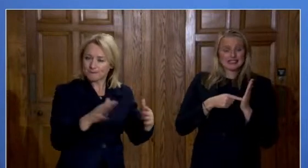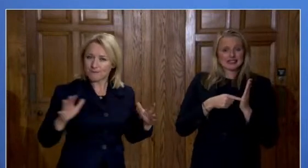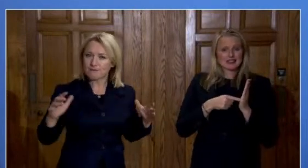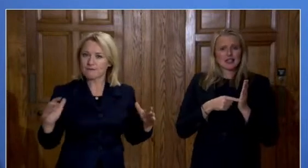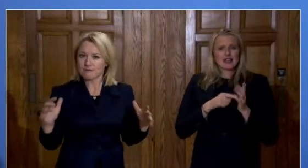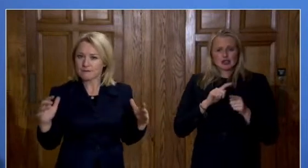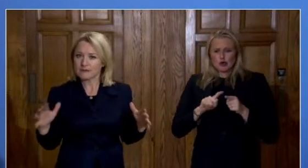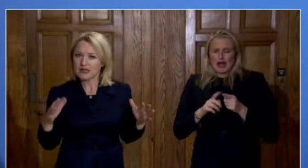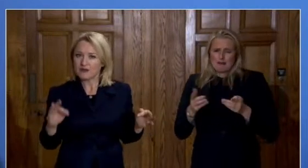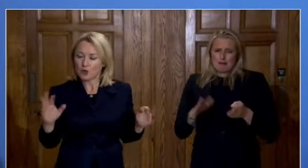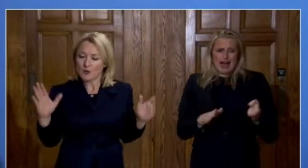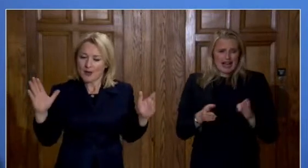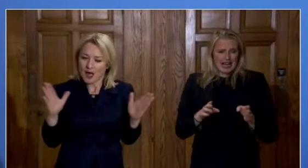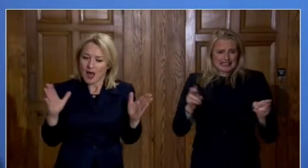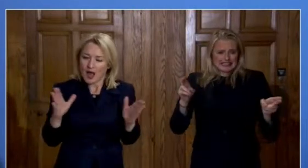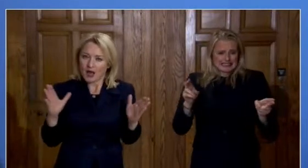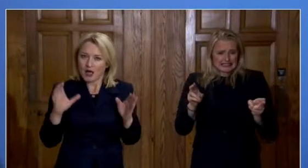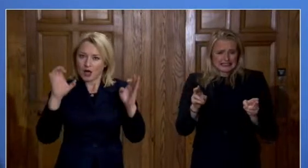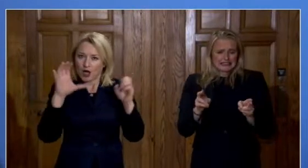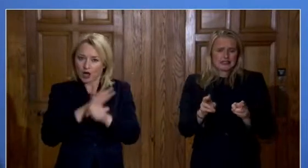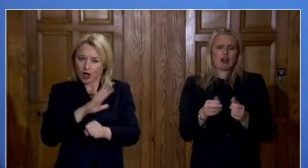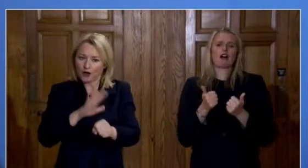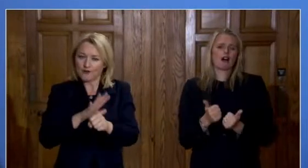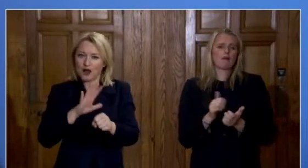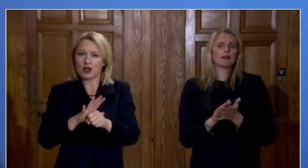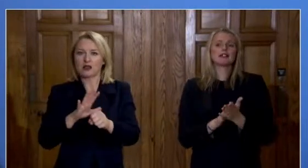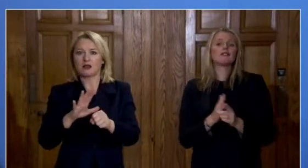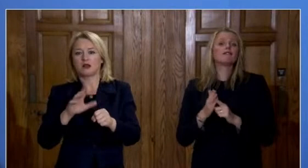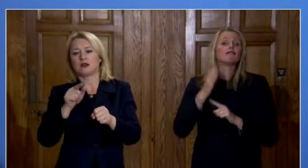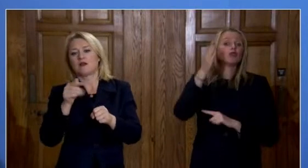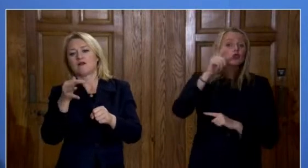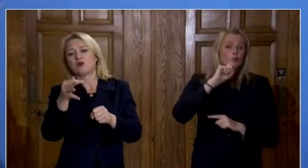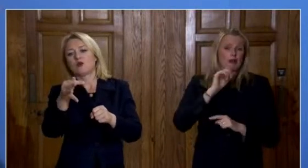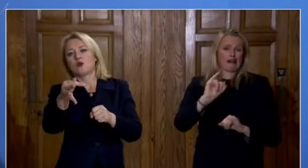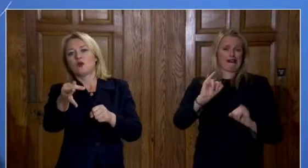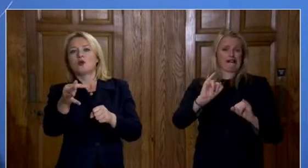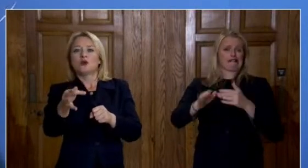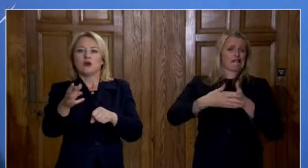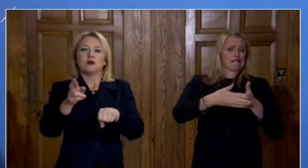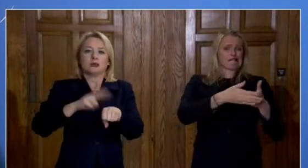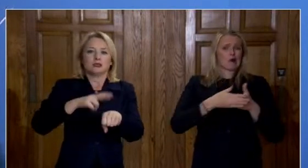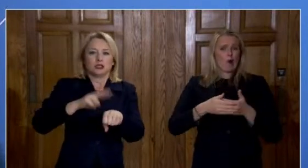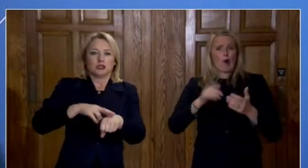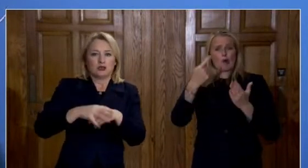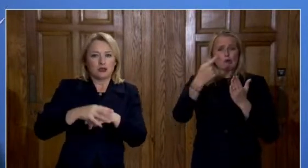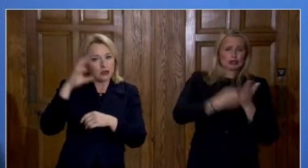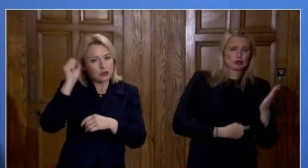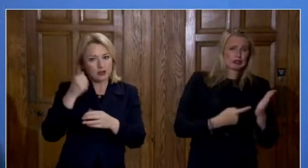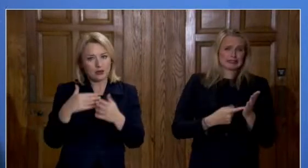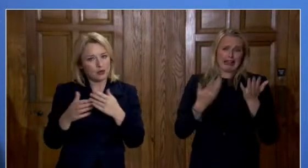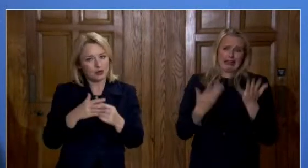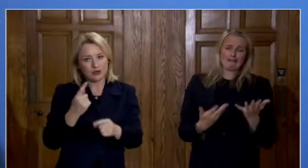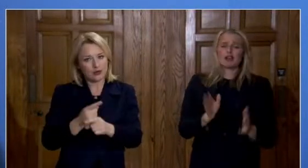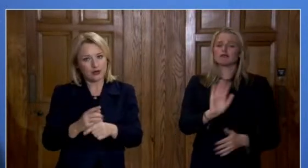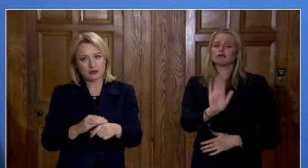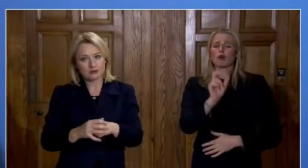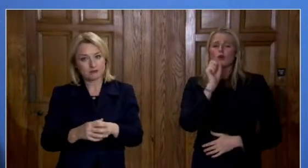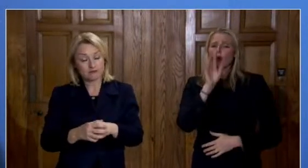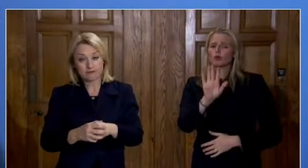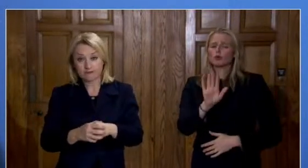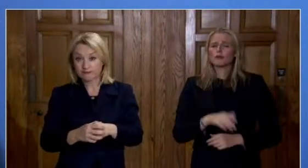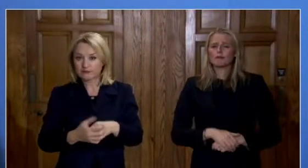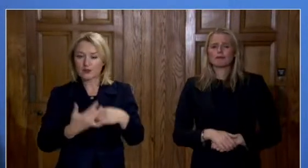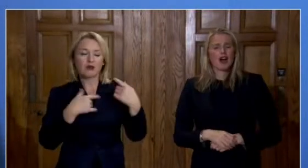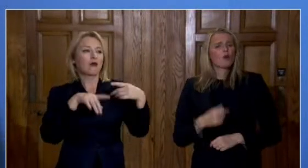severe restrictions later. Let's remember what's at stake here. We will quote dashboards